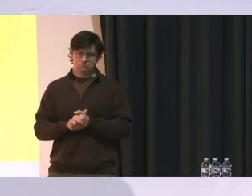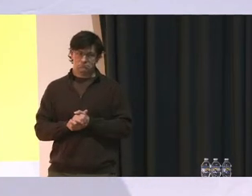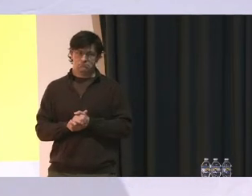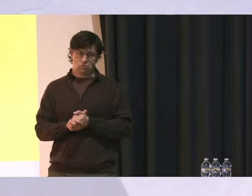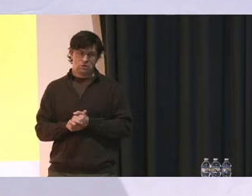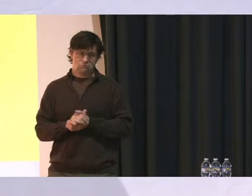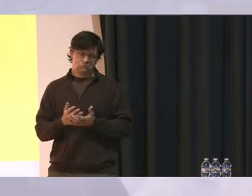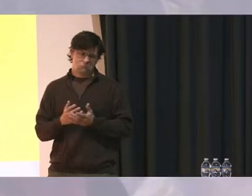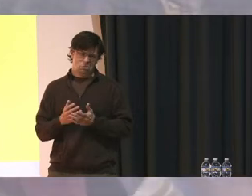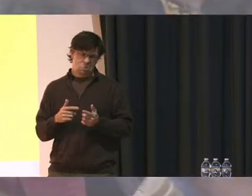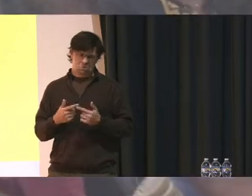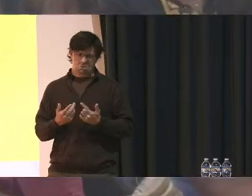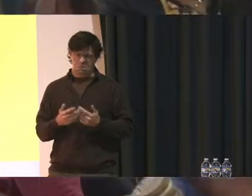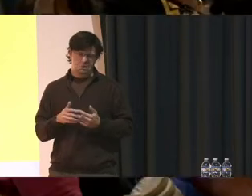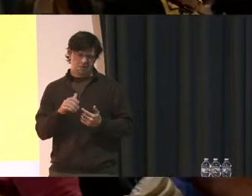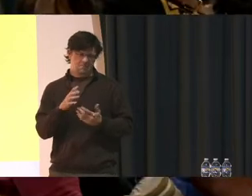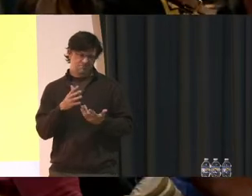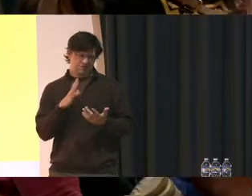for joining us.